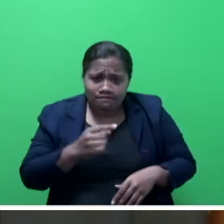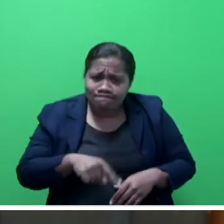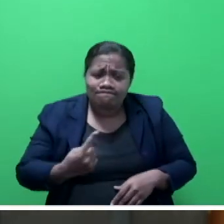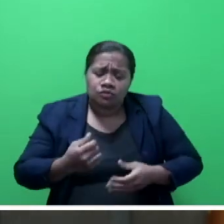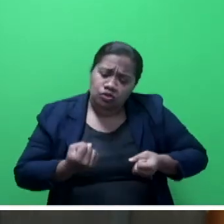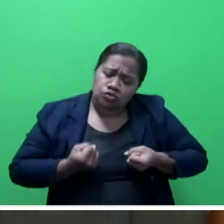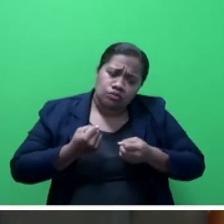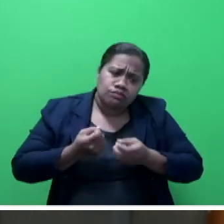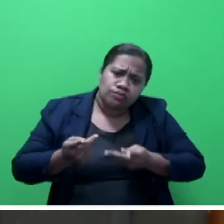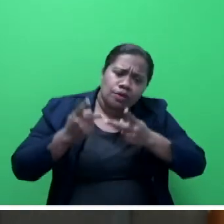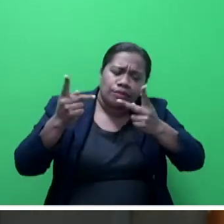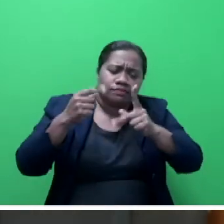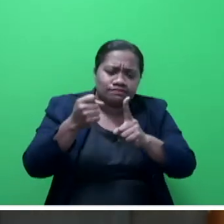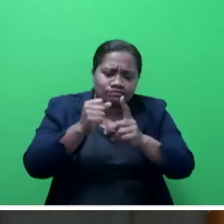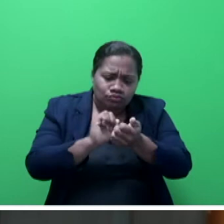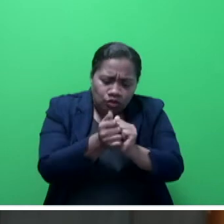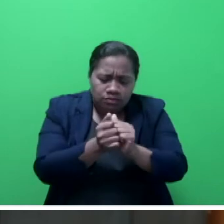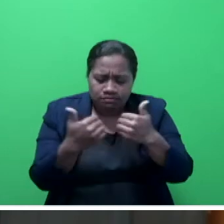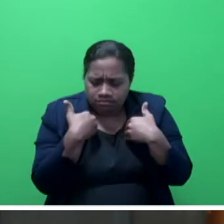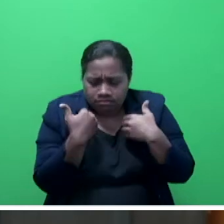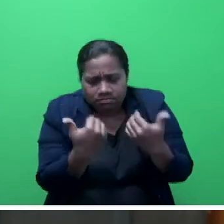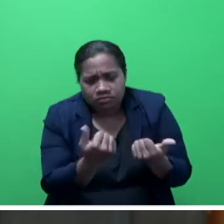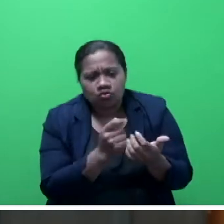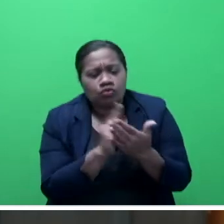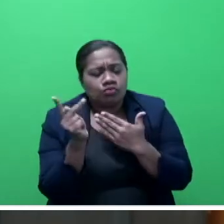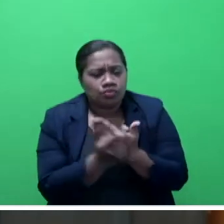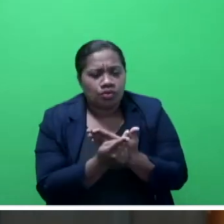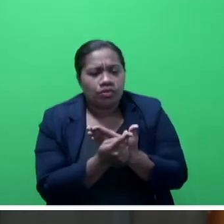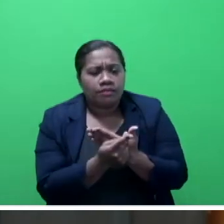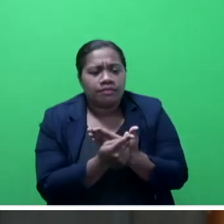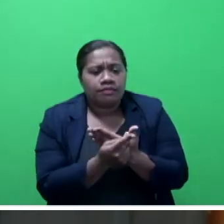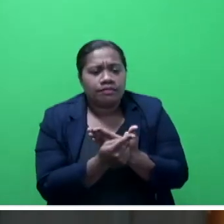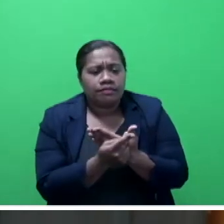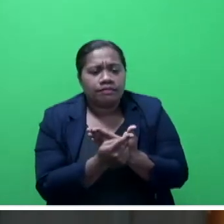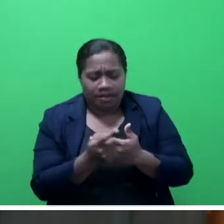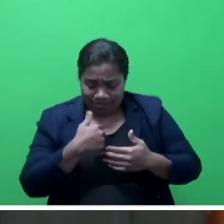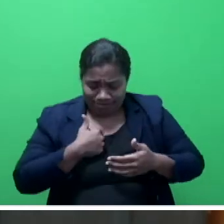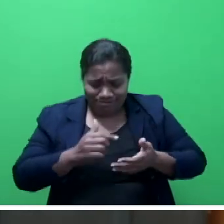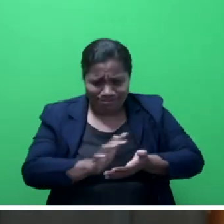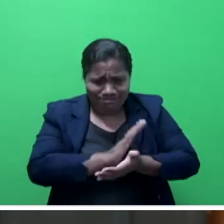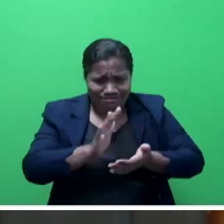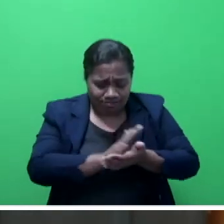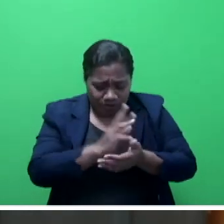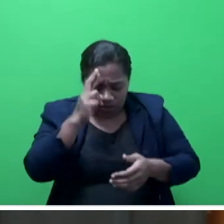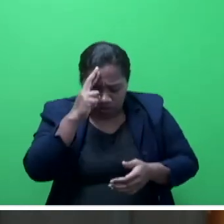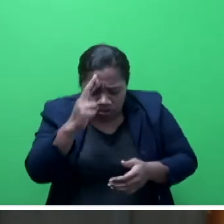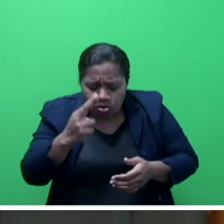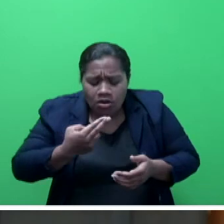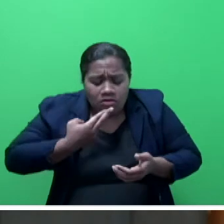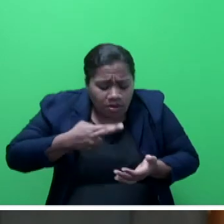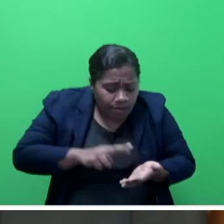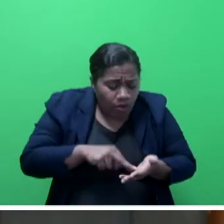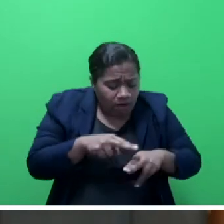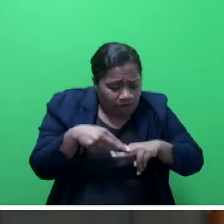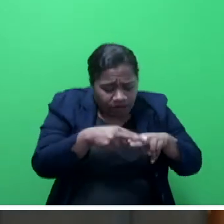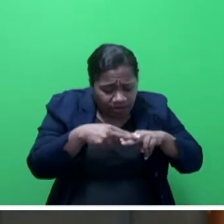wellness programs under the COVID-19 safe protocols. And I am pleased, Mr Speaker Say, to report that Fiji, unlike